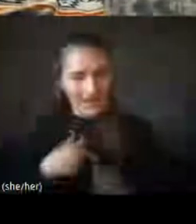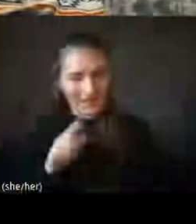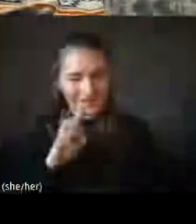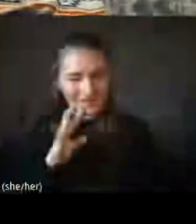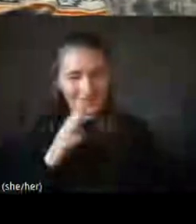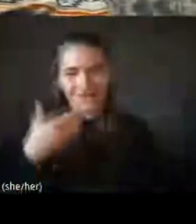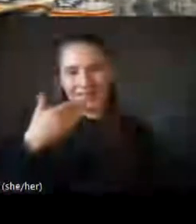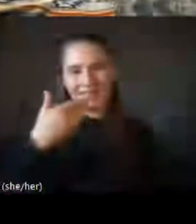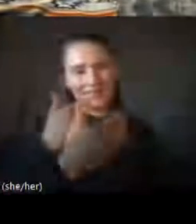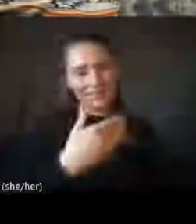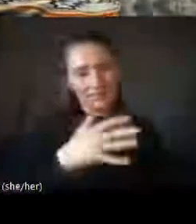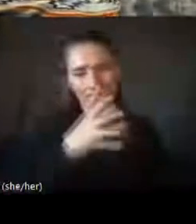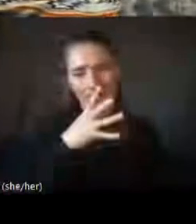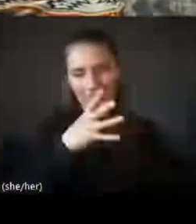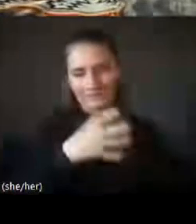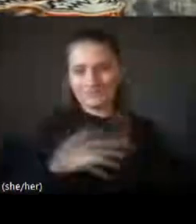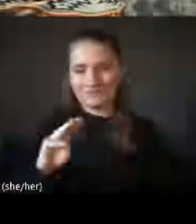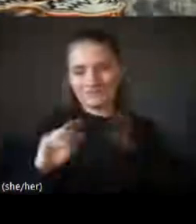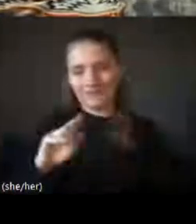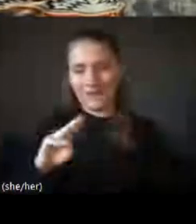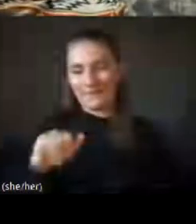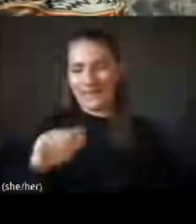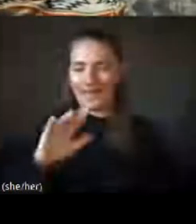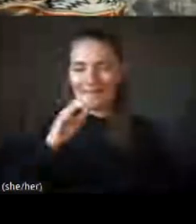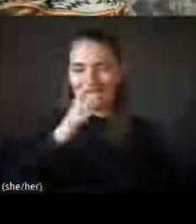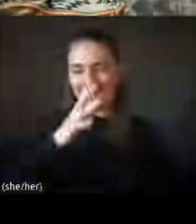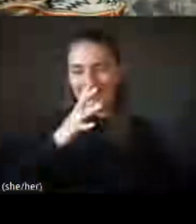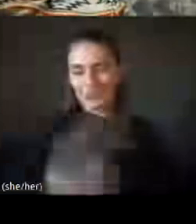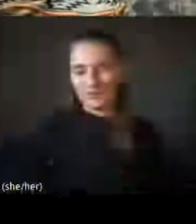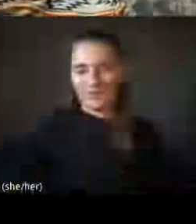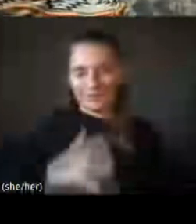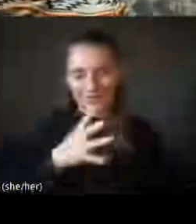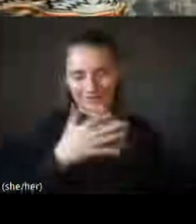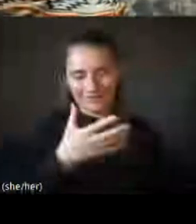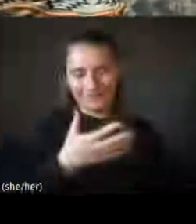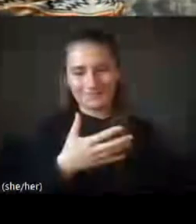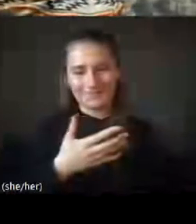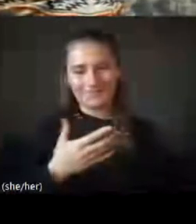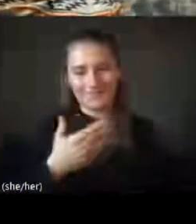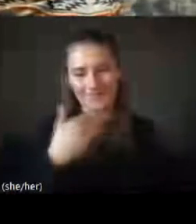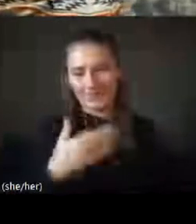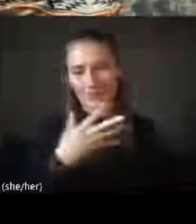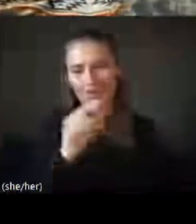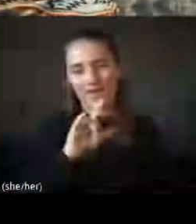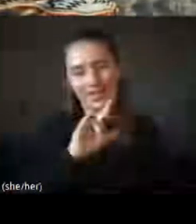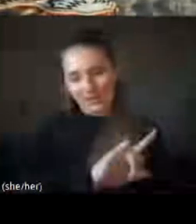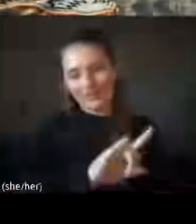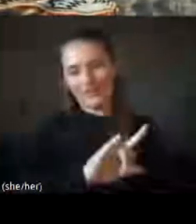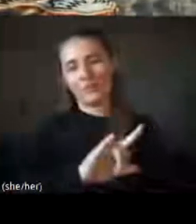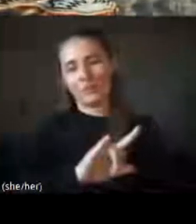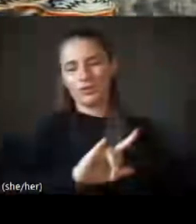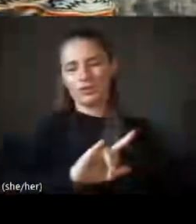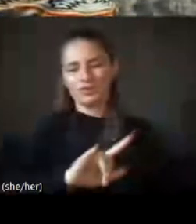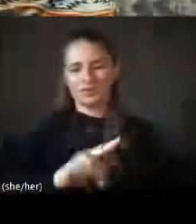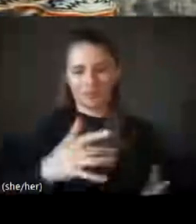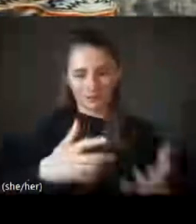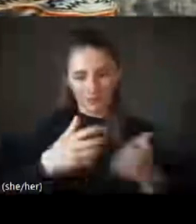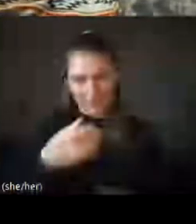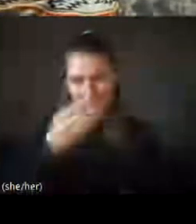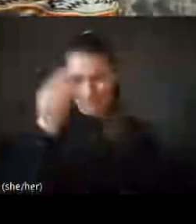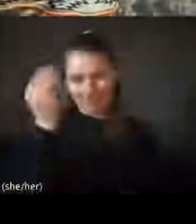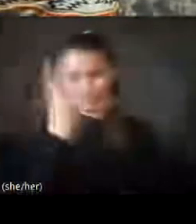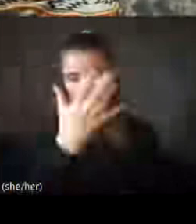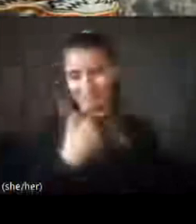Thank you, mama. Thank you. And I love you. Thank you for so much. And I want to say that as well as a son